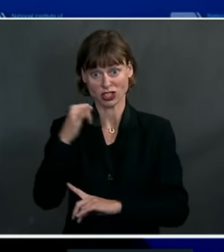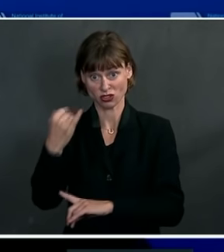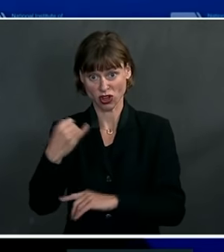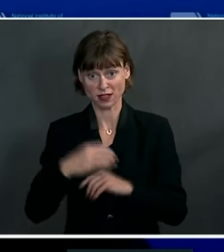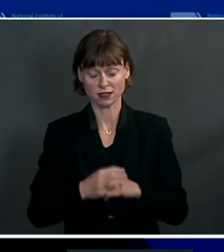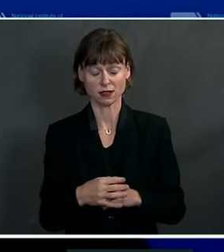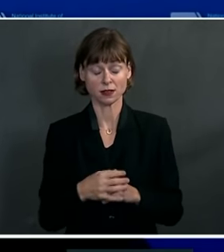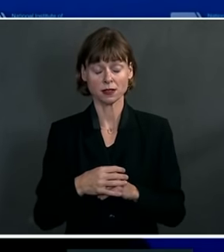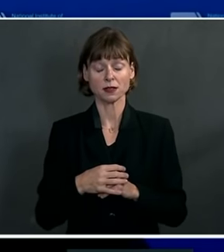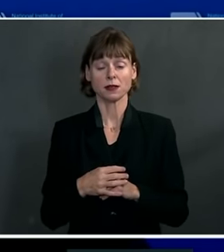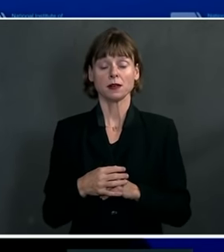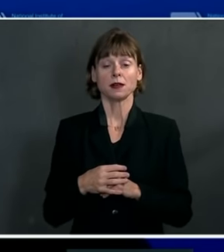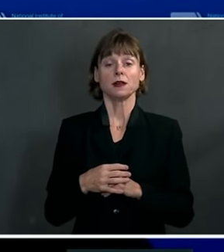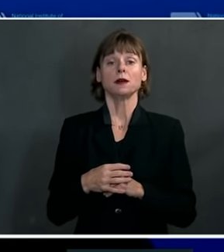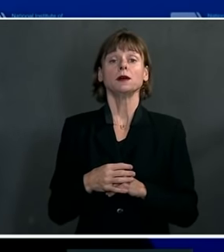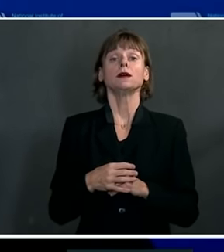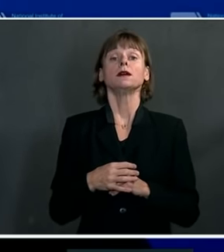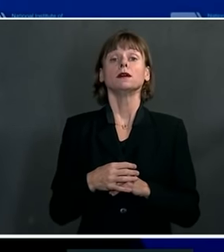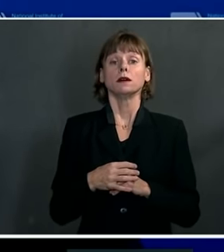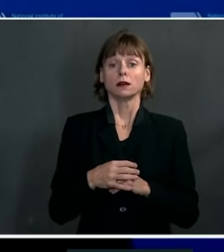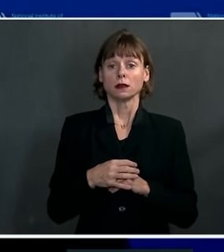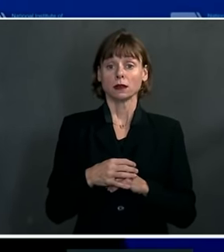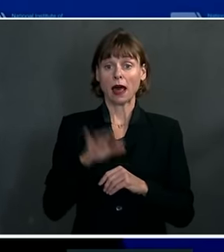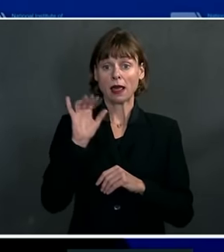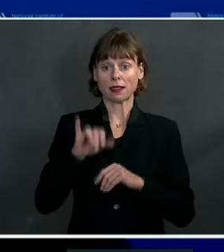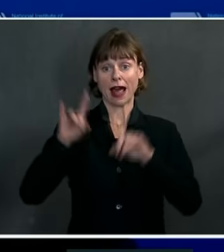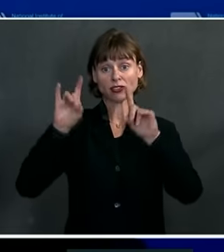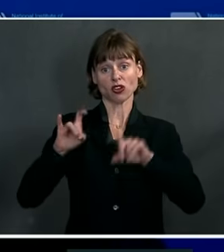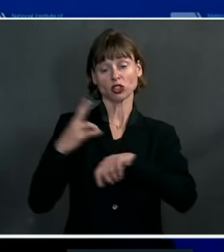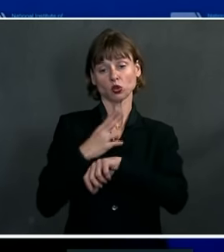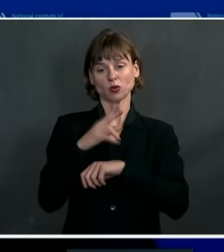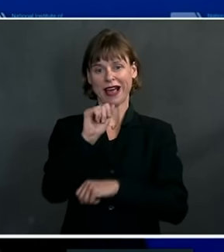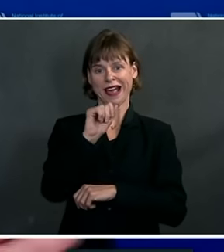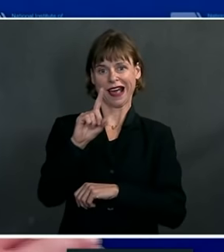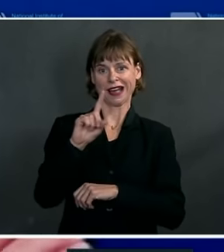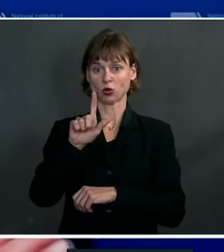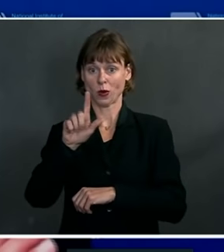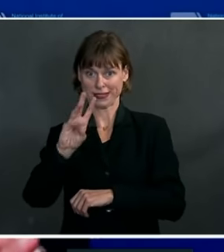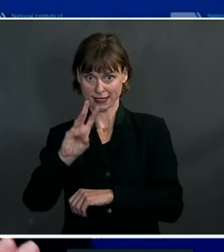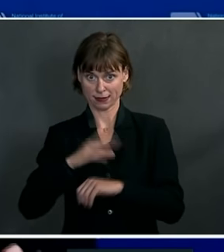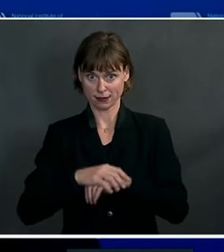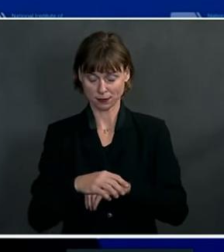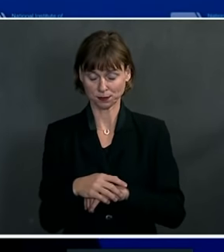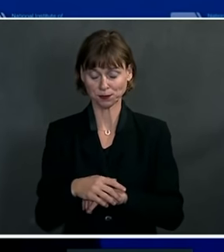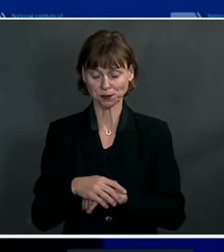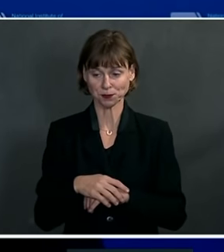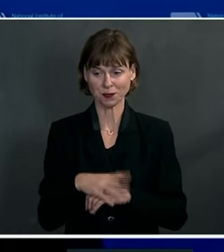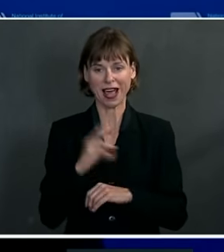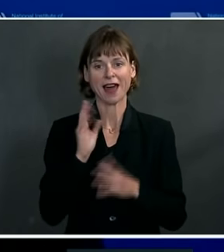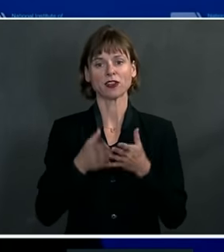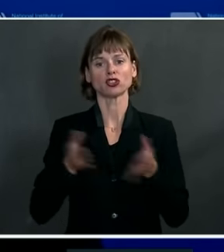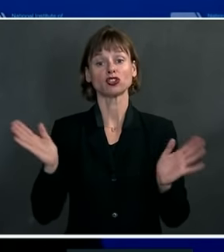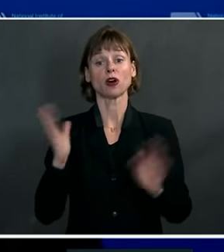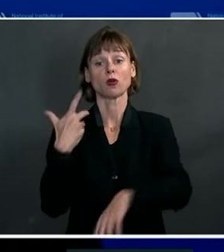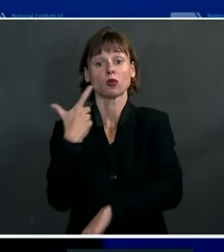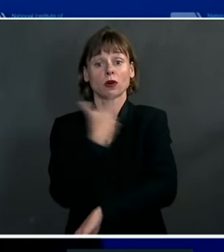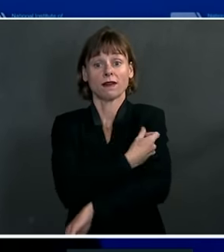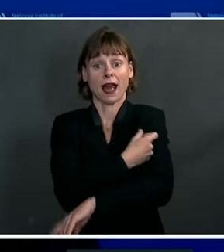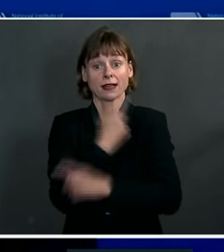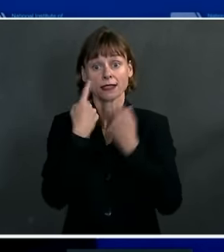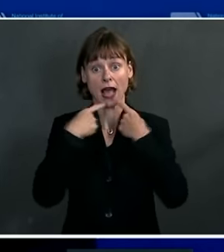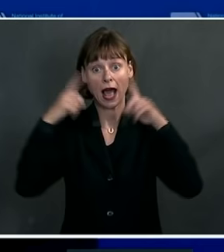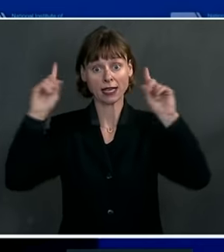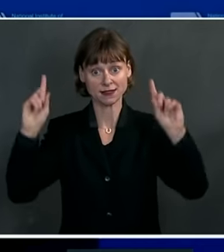& Johnson, it was a trial using their AD26, and the overall vaccine efficacy in